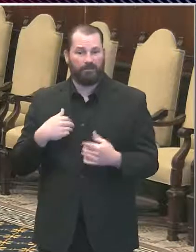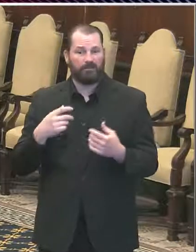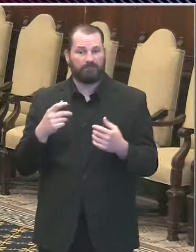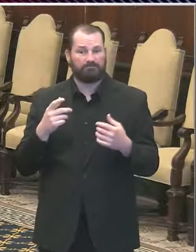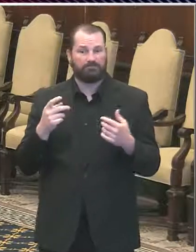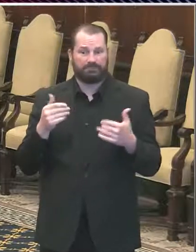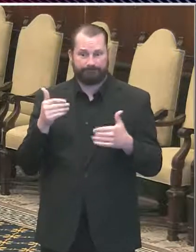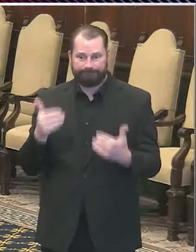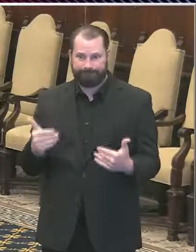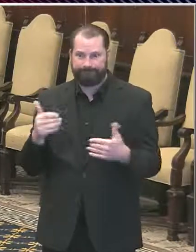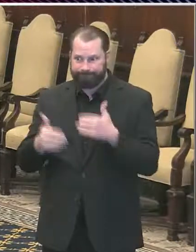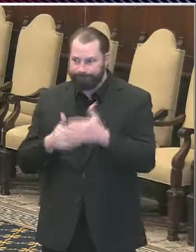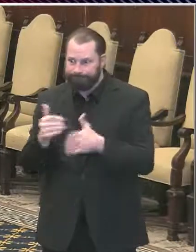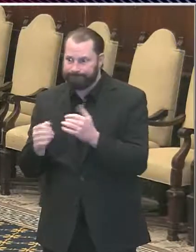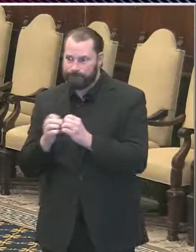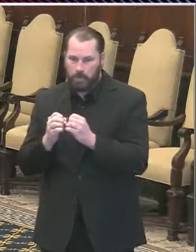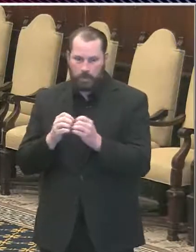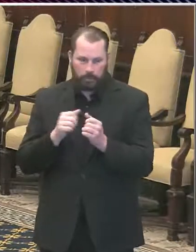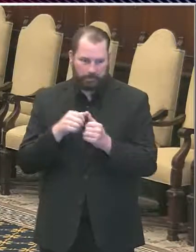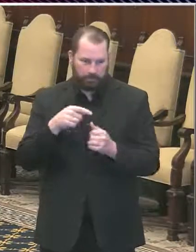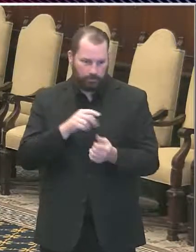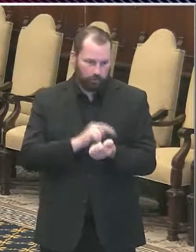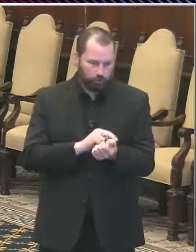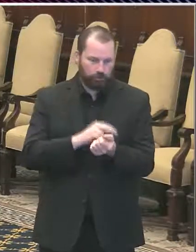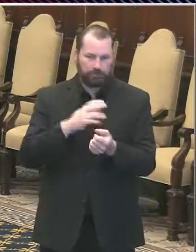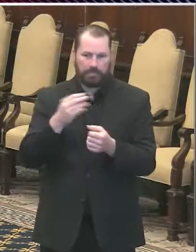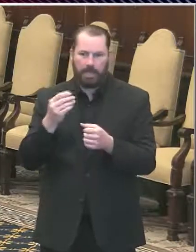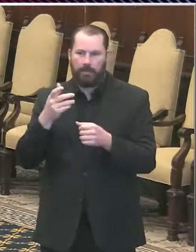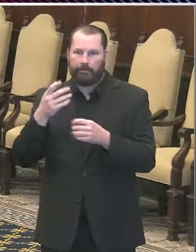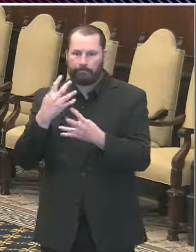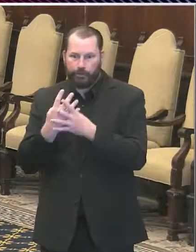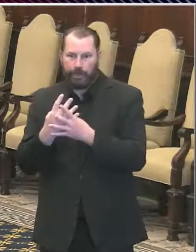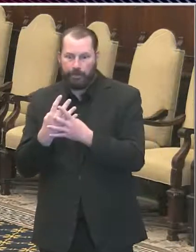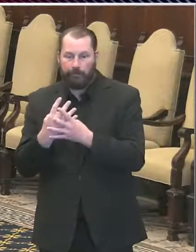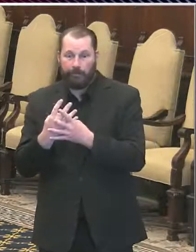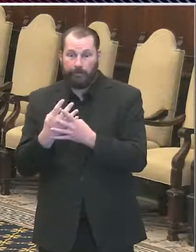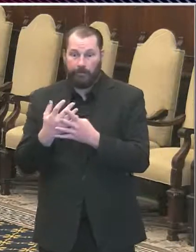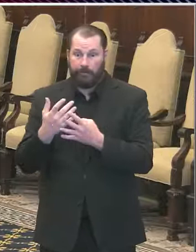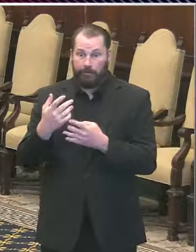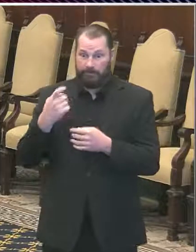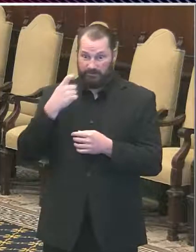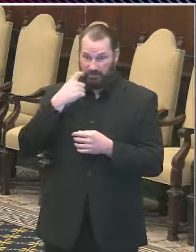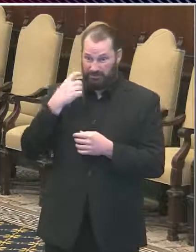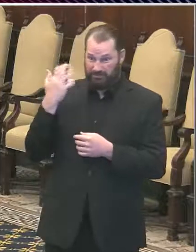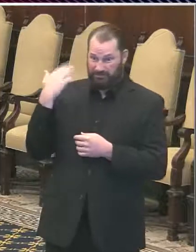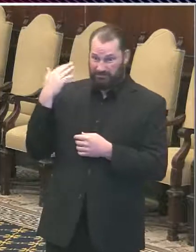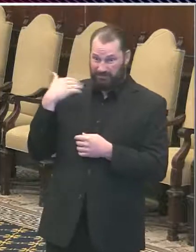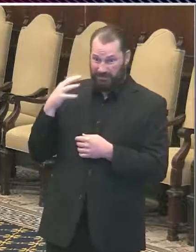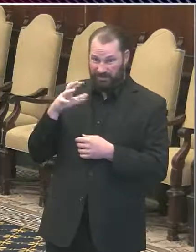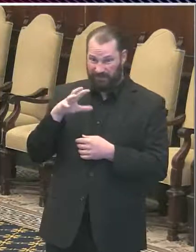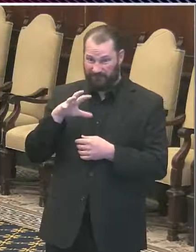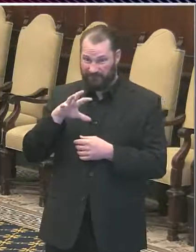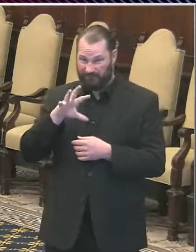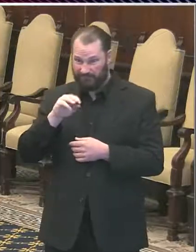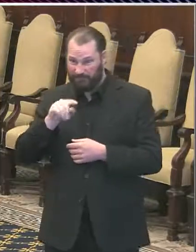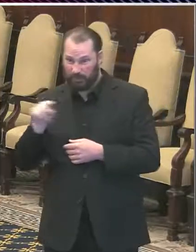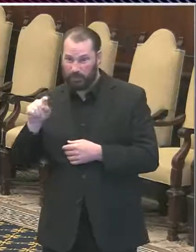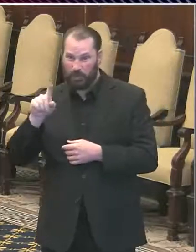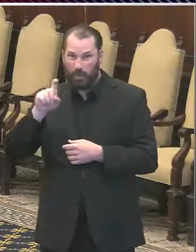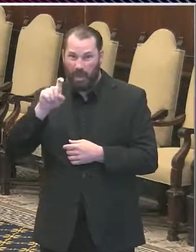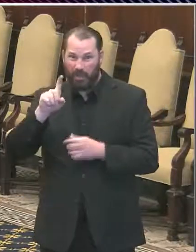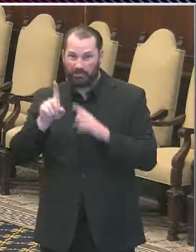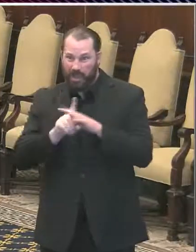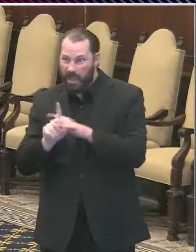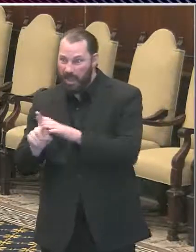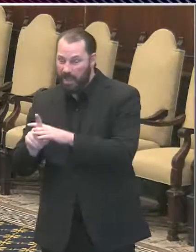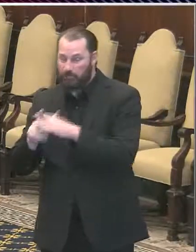in our nursing homes, we were getting about 50 to 100 cases per day across the entire city. Now we're getting fewer than 10 cases per day in nursing homes. If you want to see